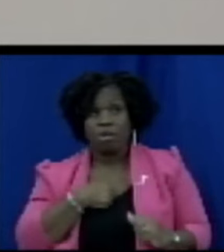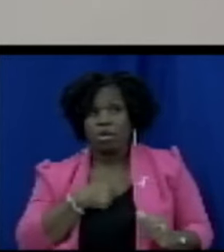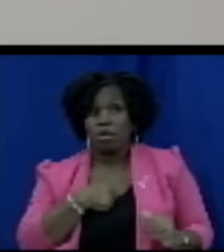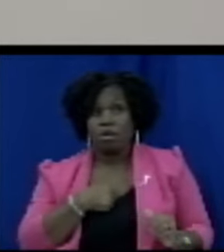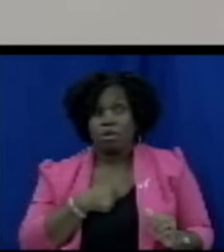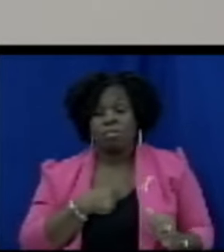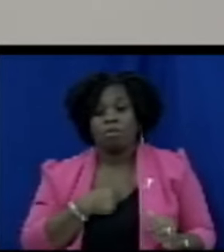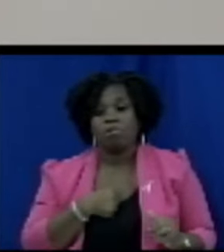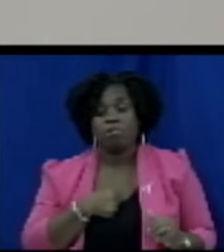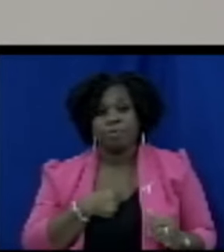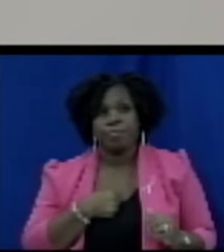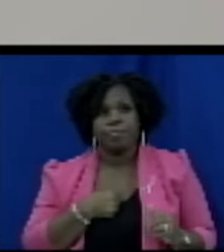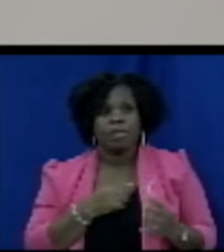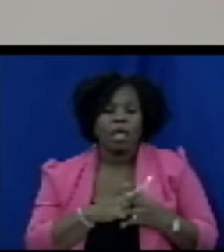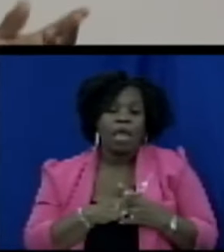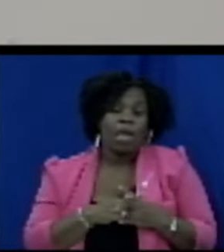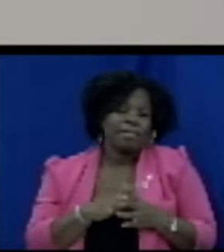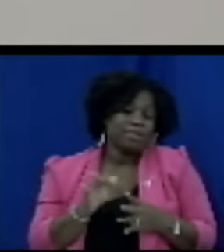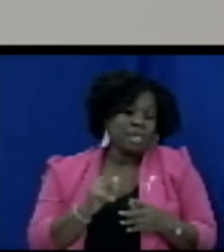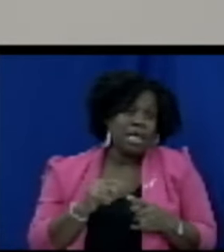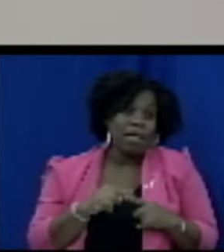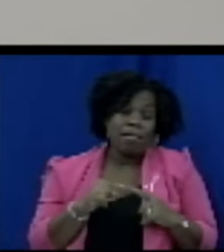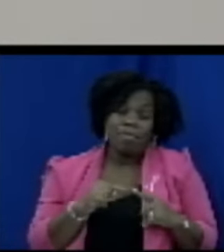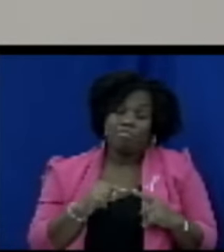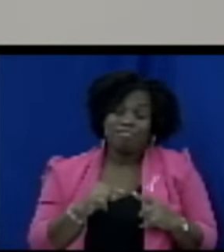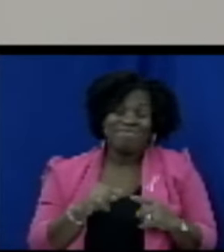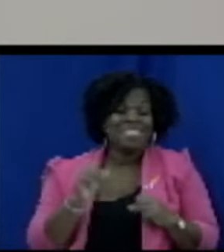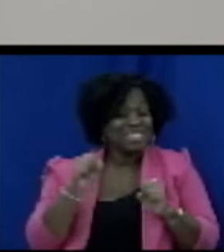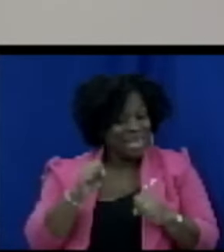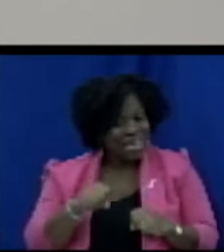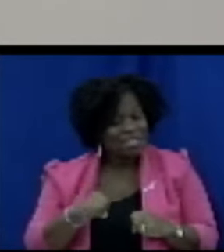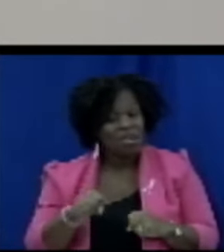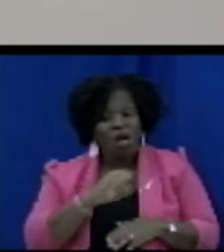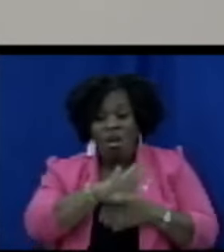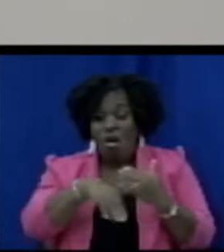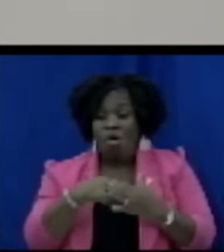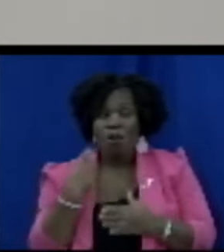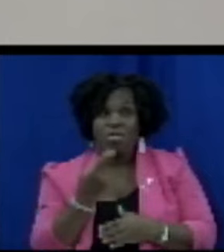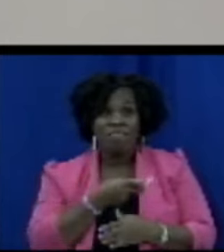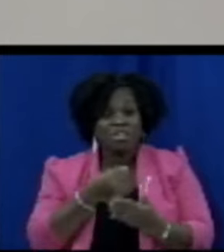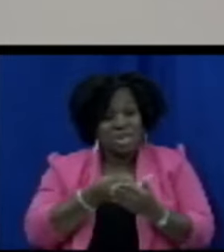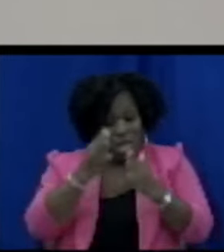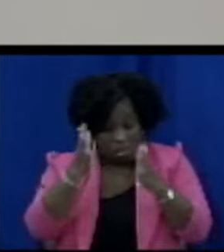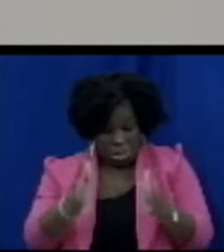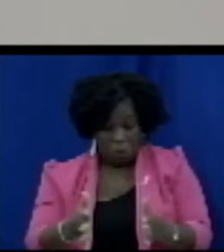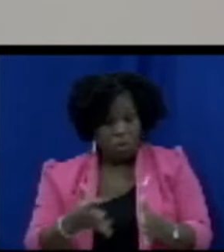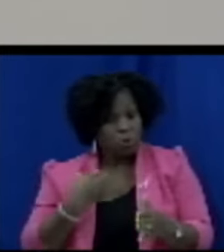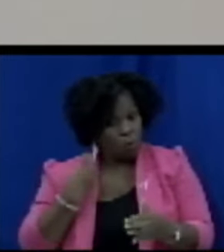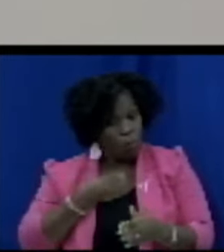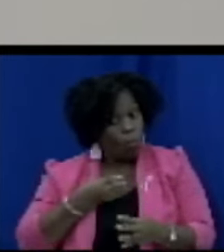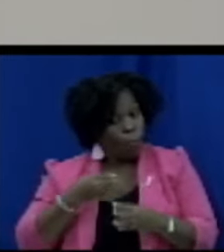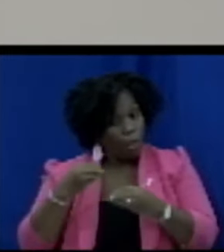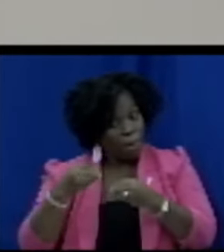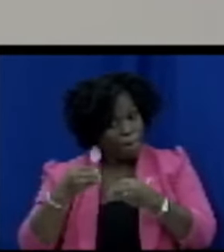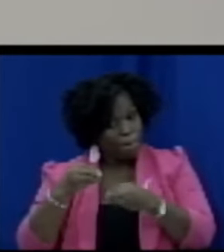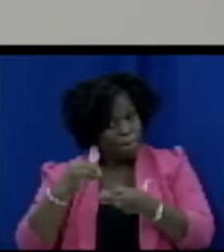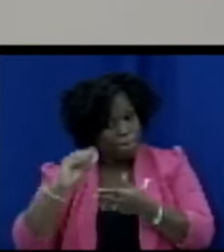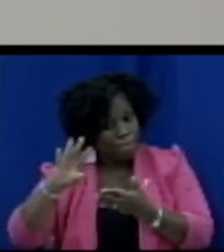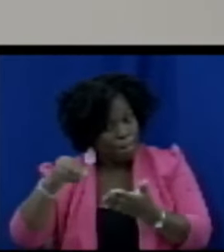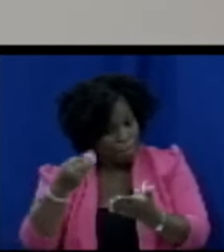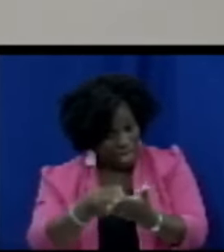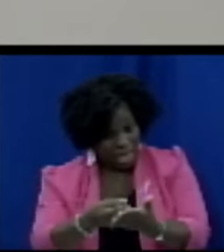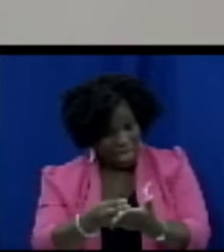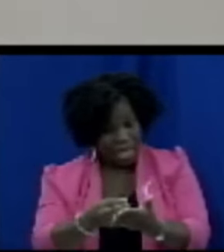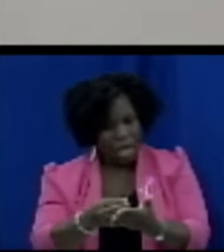as was mentioned by my colleague all of us are consumers and all of us would like to see the best being done and